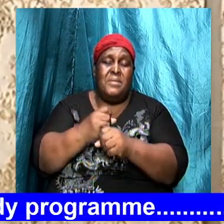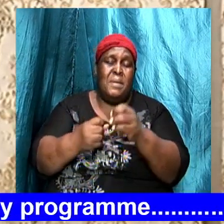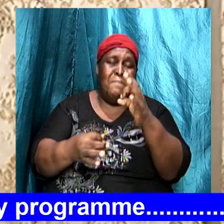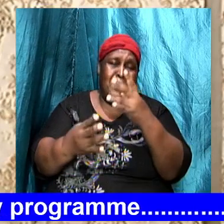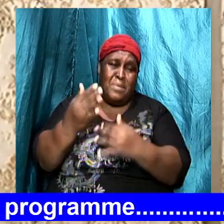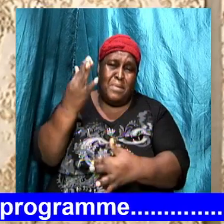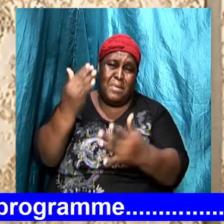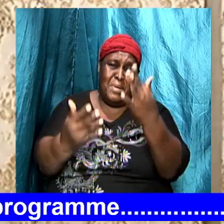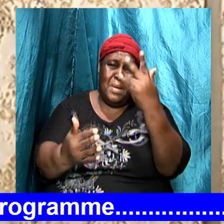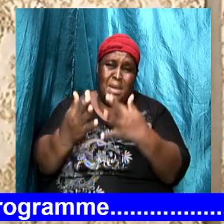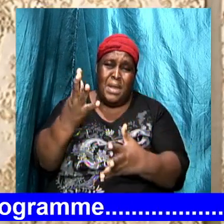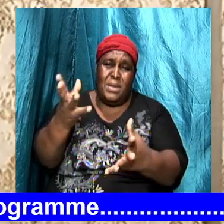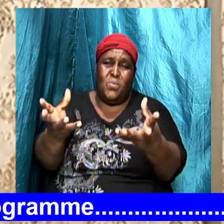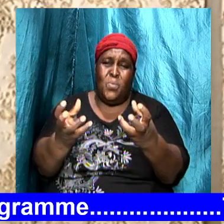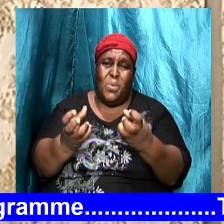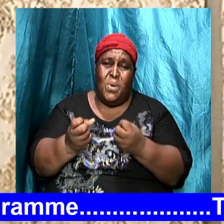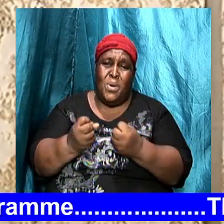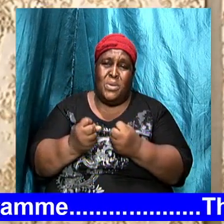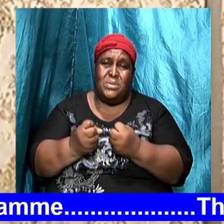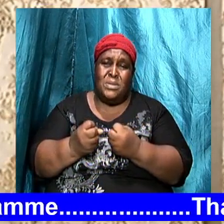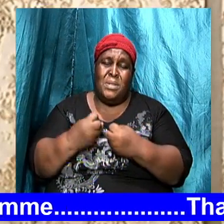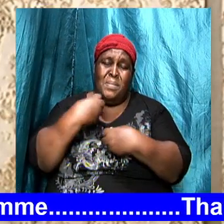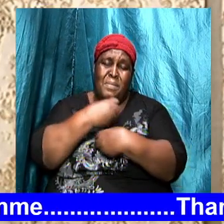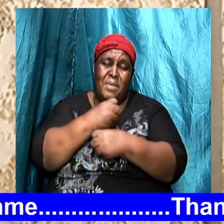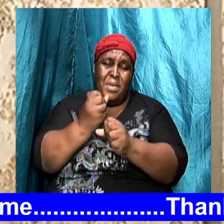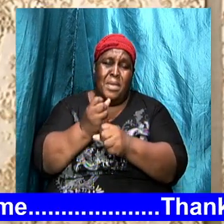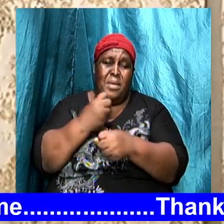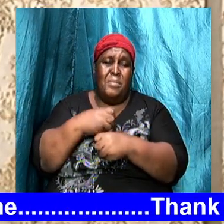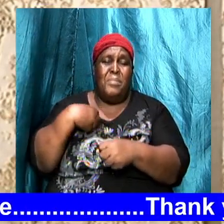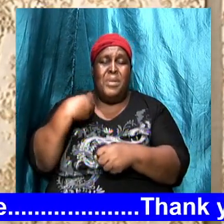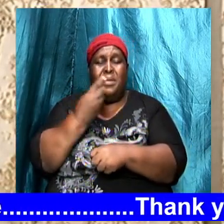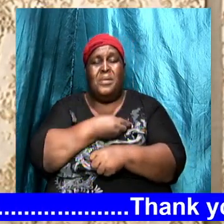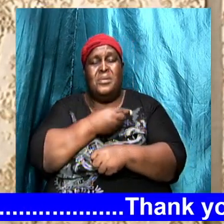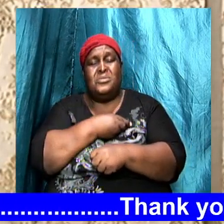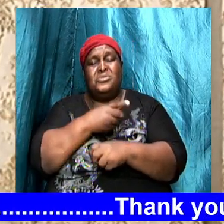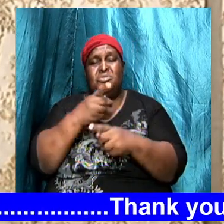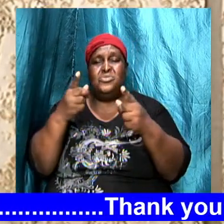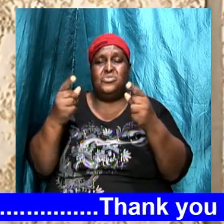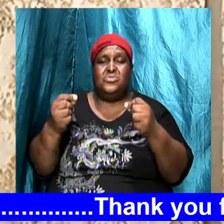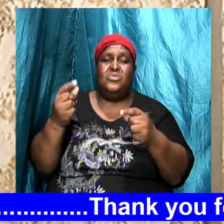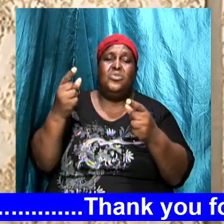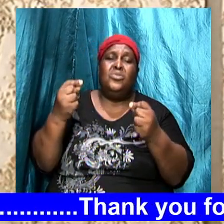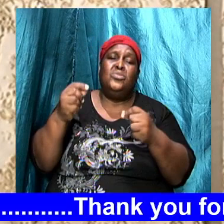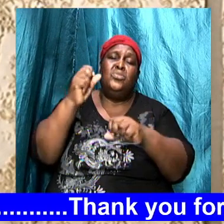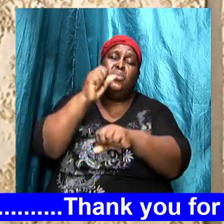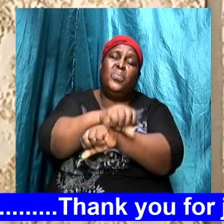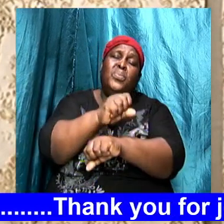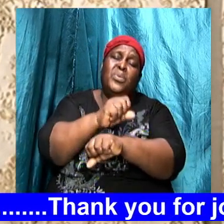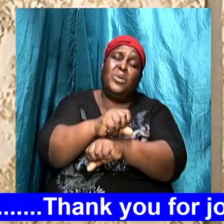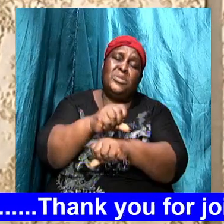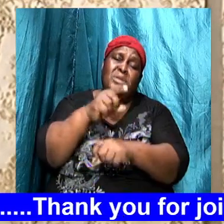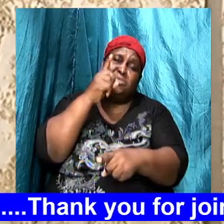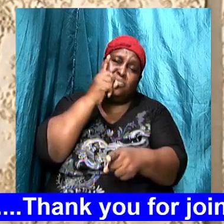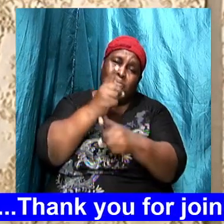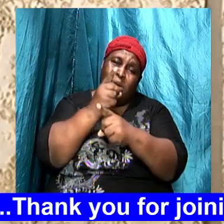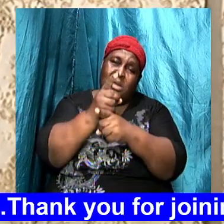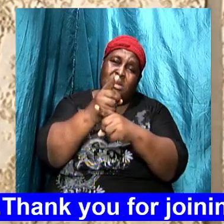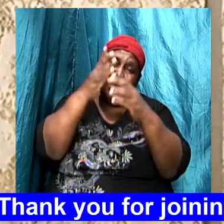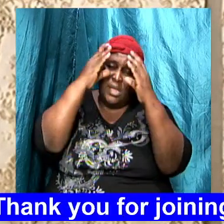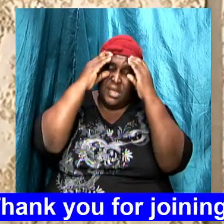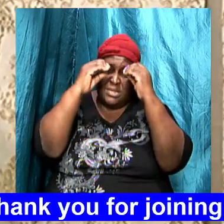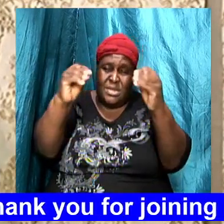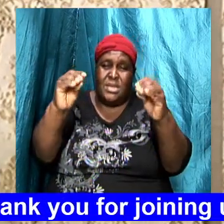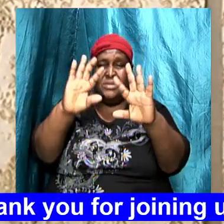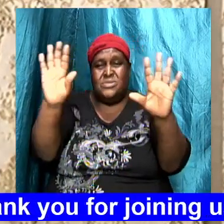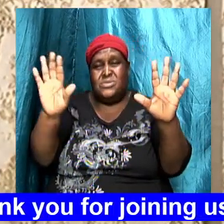propel us to do the works that are right and to teach that Sunday school class